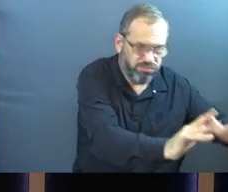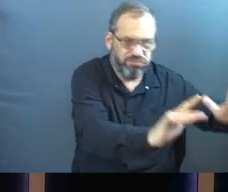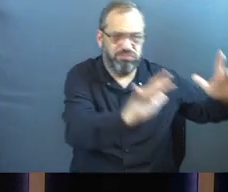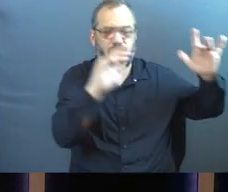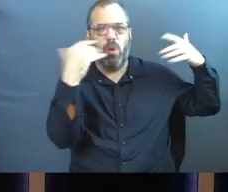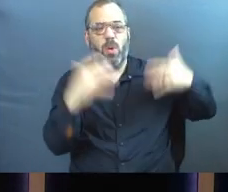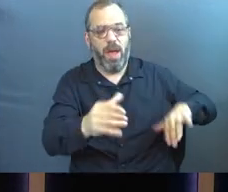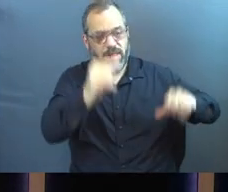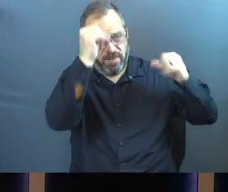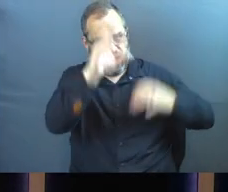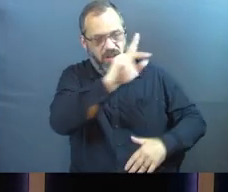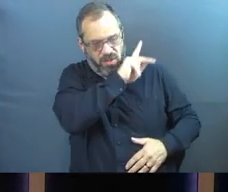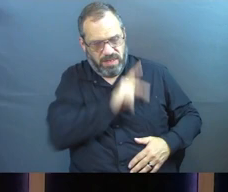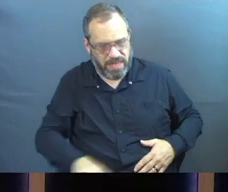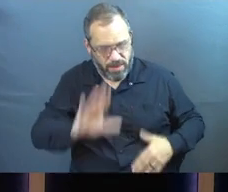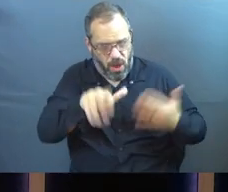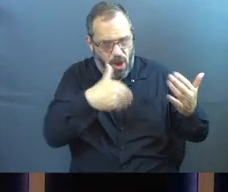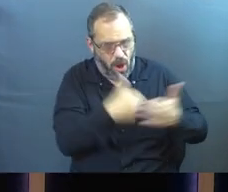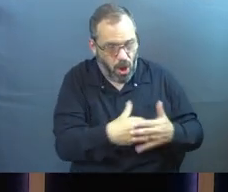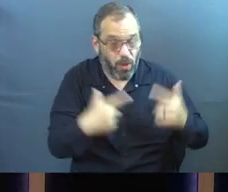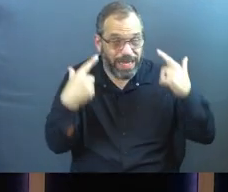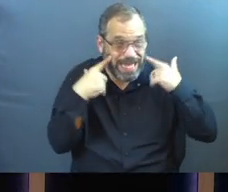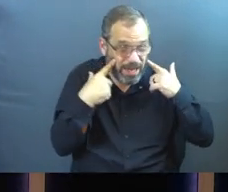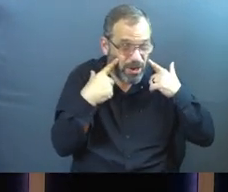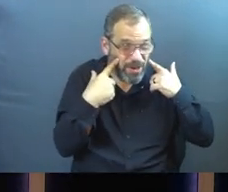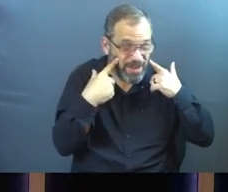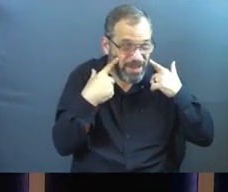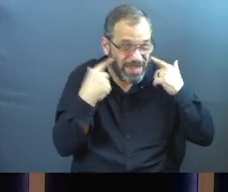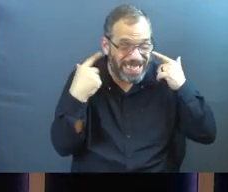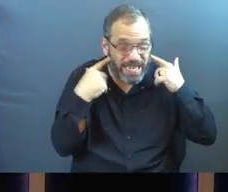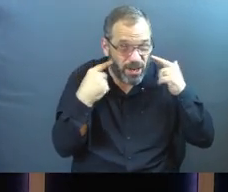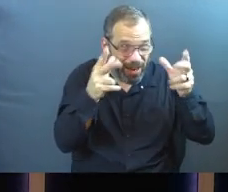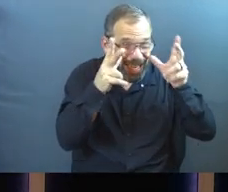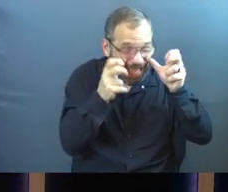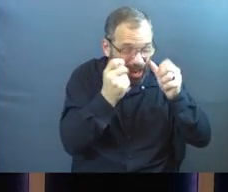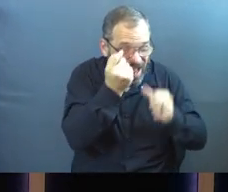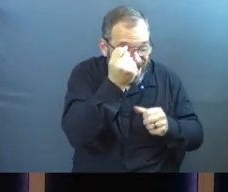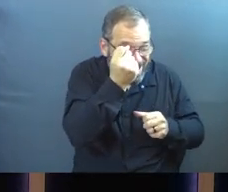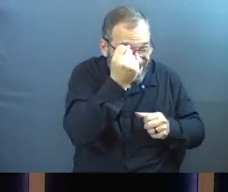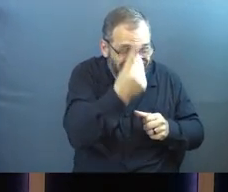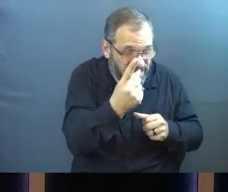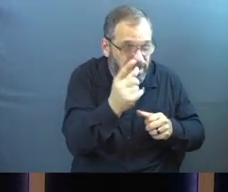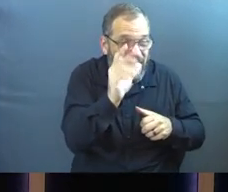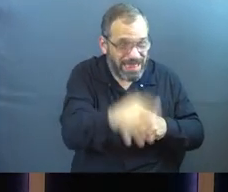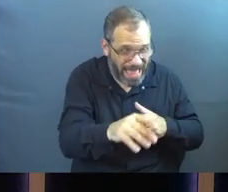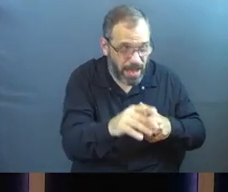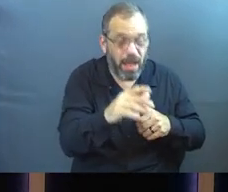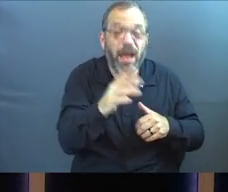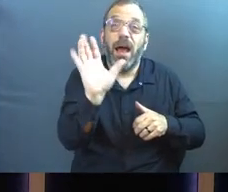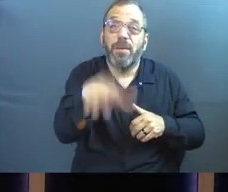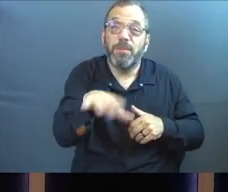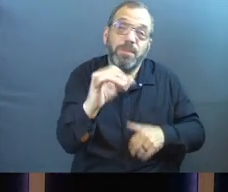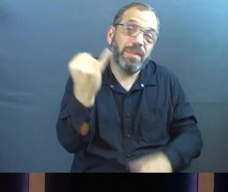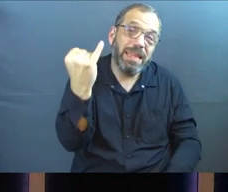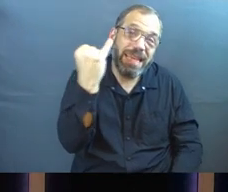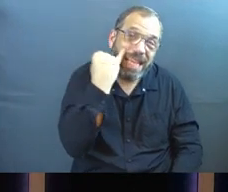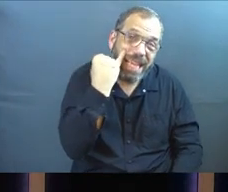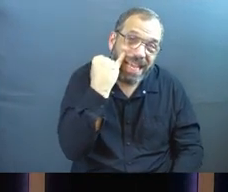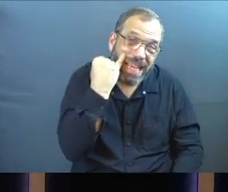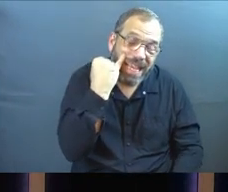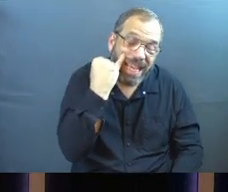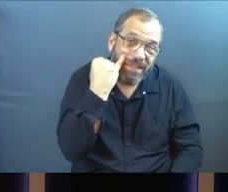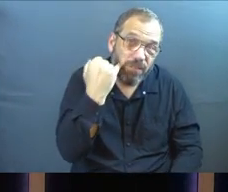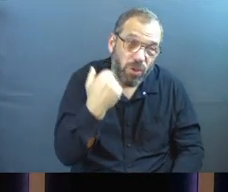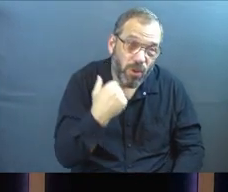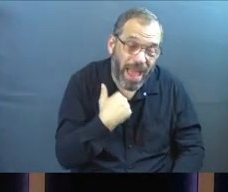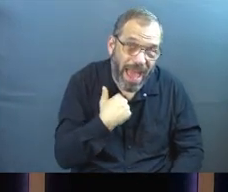in their father's kingdom and anyone with ears to hear should listen and understand. There he is again. If you've got ears to